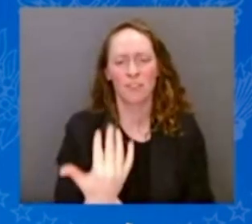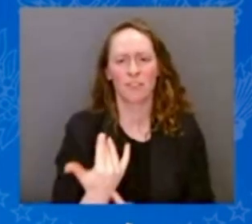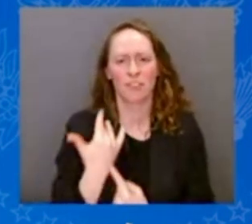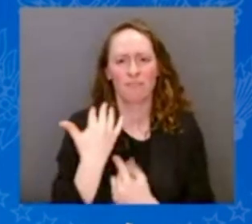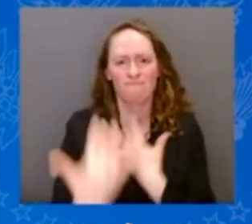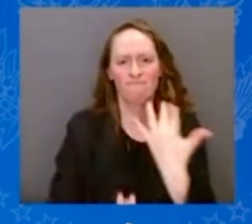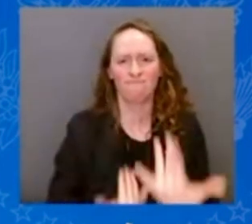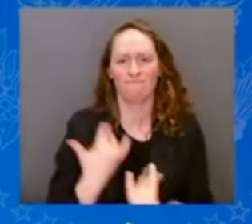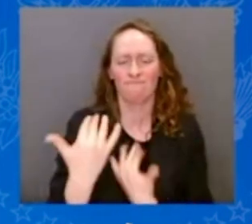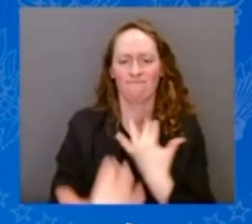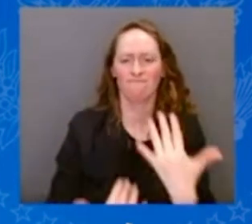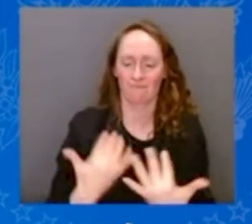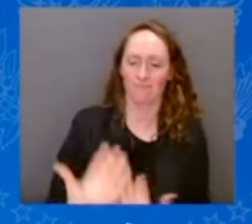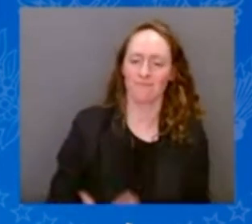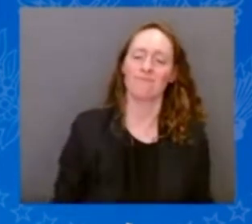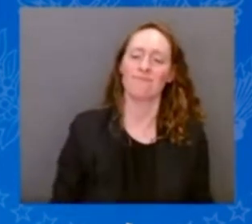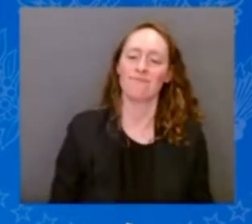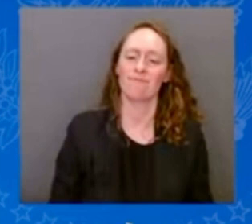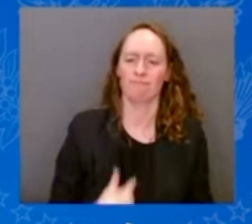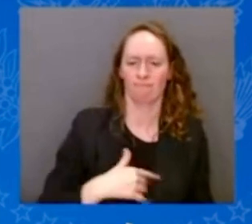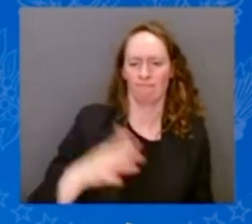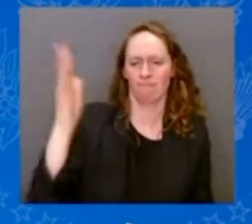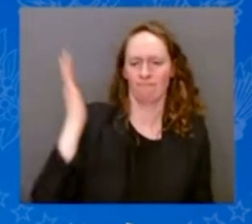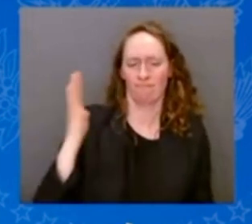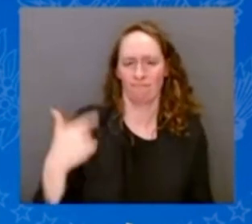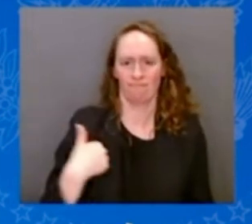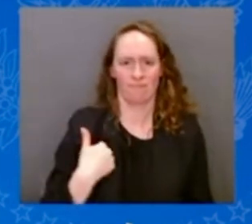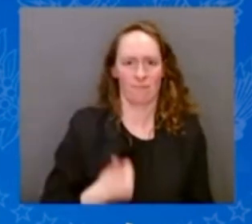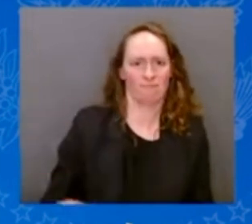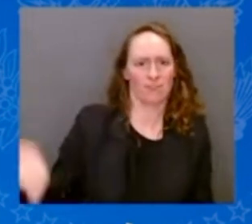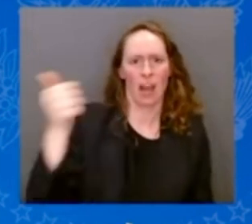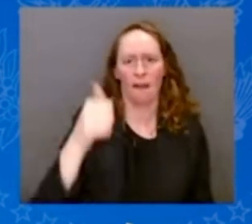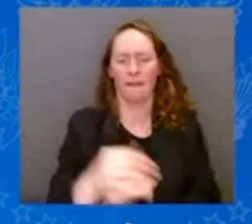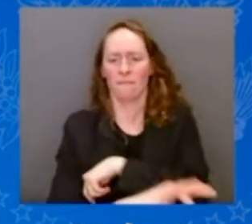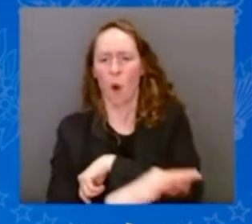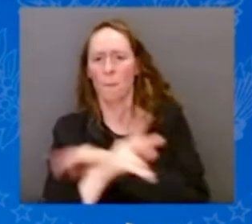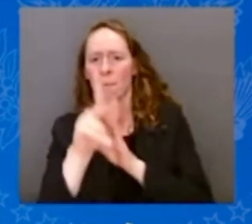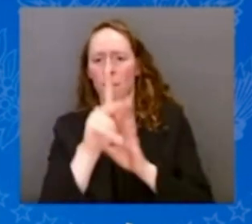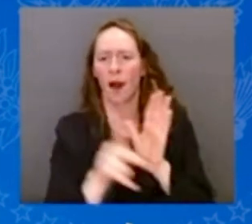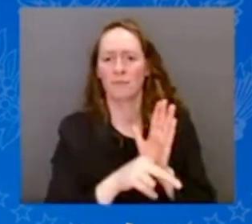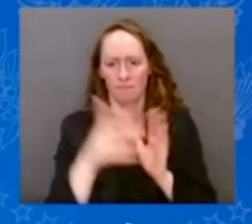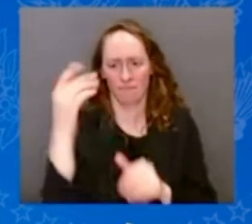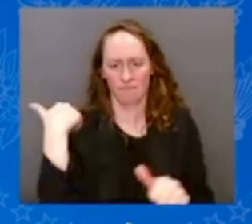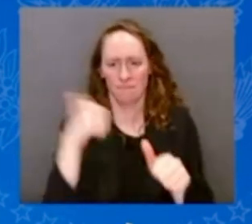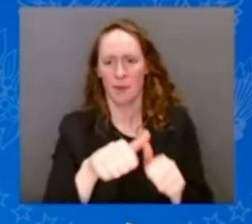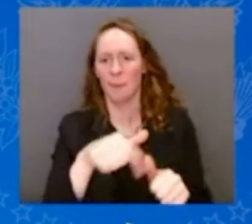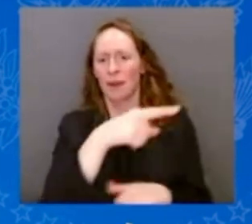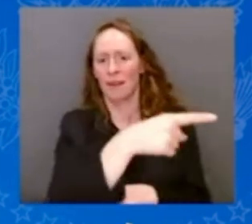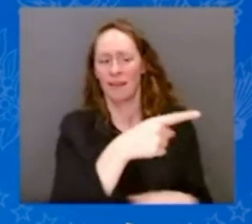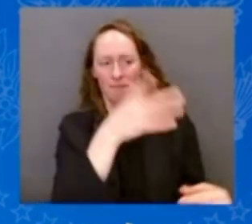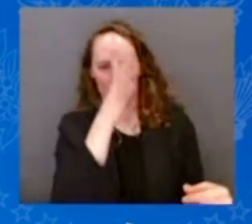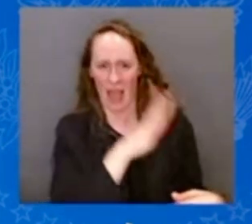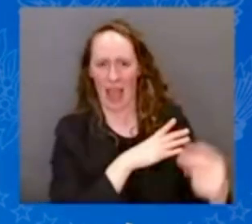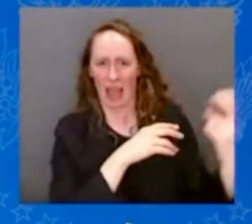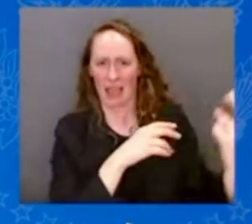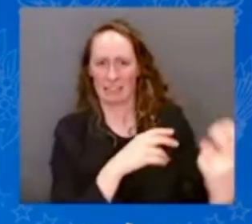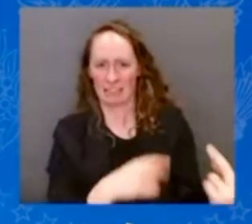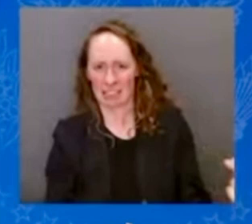the Foreign Relations Committee. We've got a guy sitting over there, I think he's Greek, who is, who is Miley.